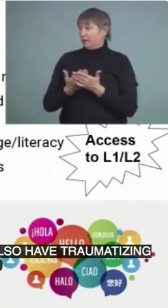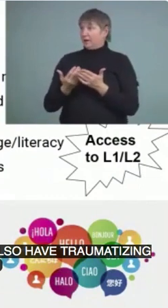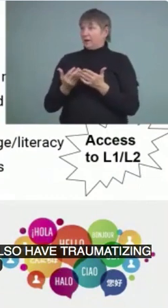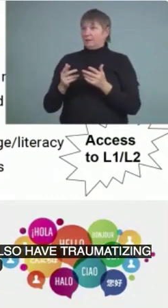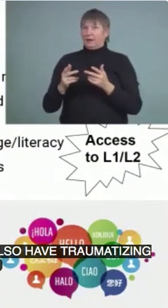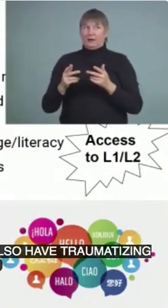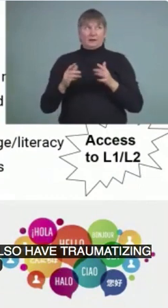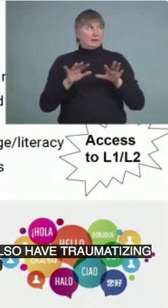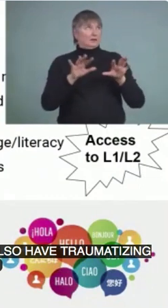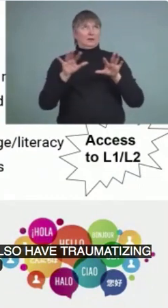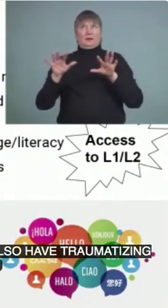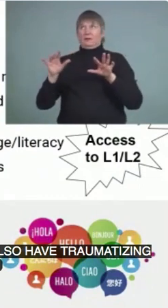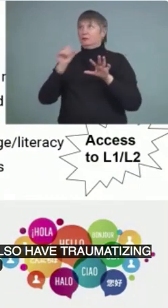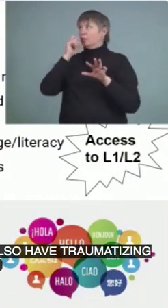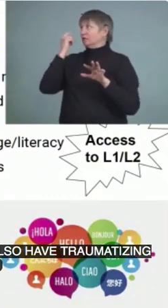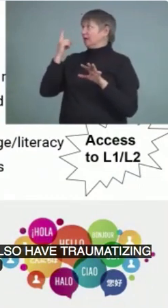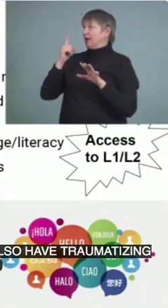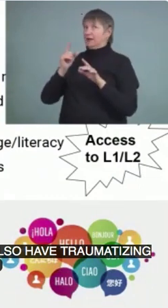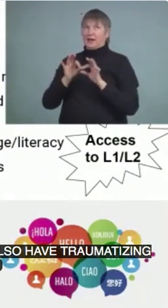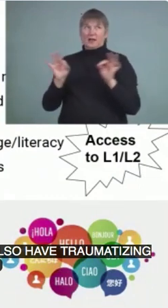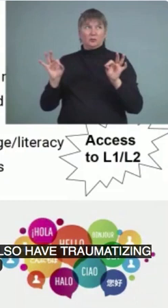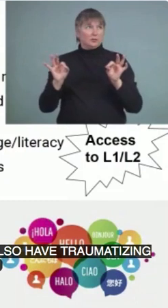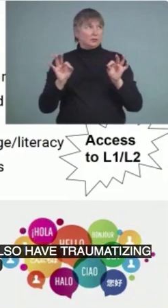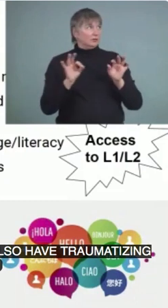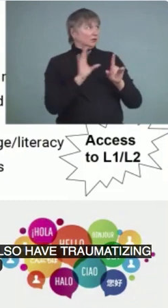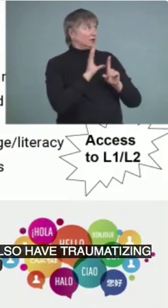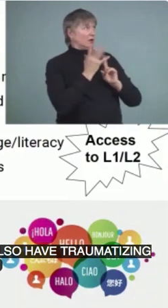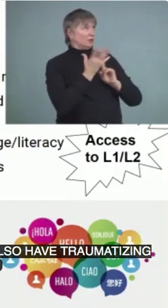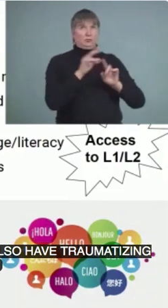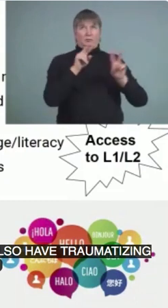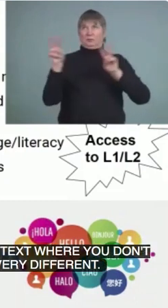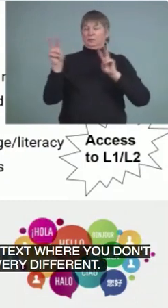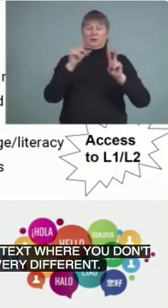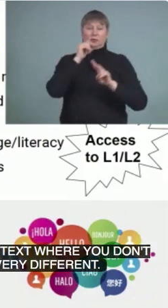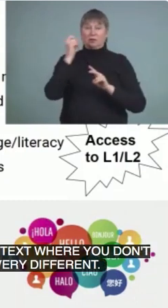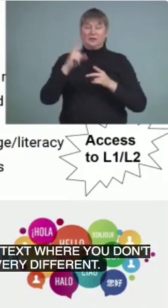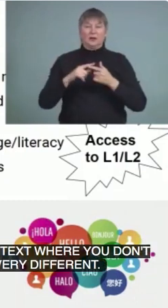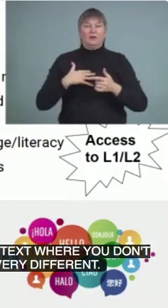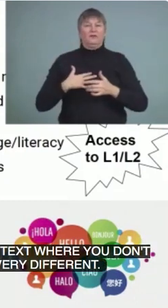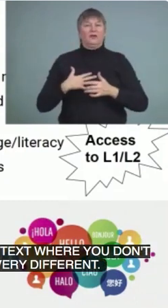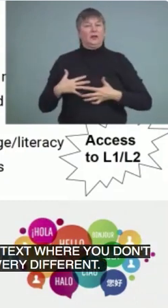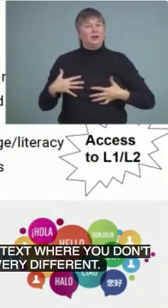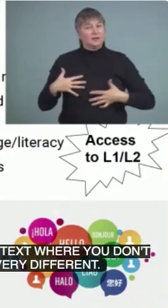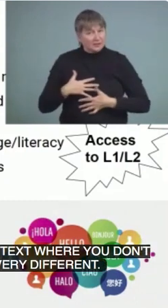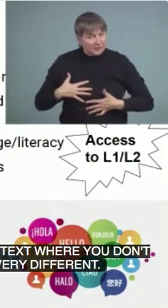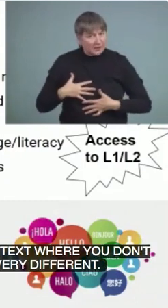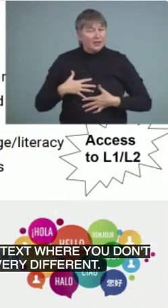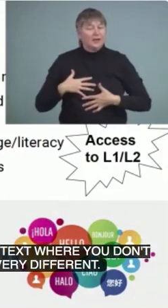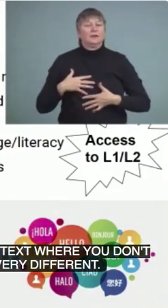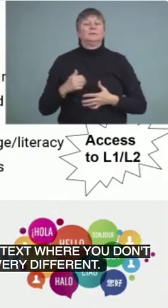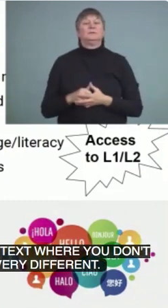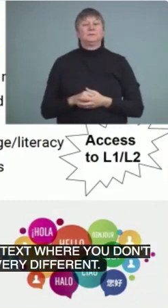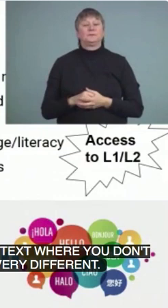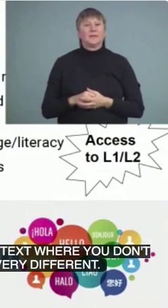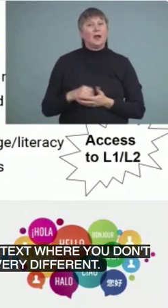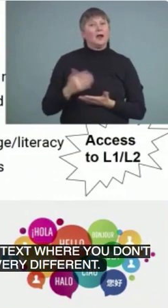understand the language, where the culture is very different. With that being said, just because we might see